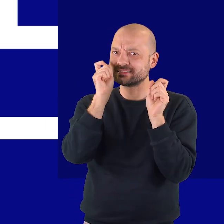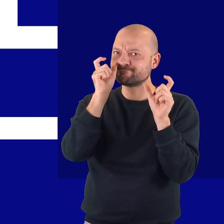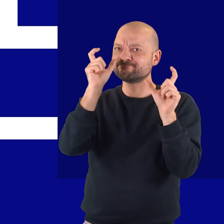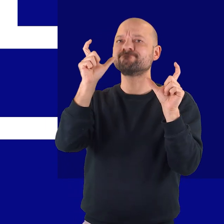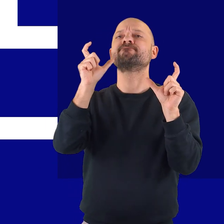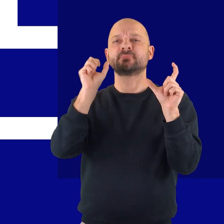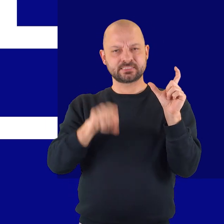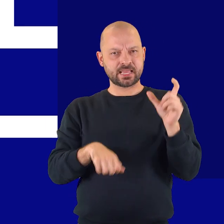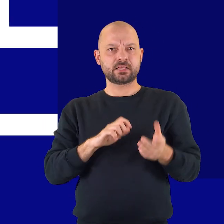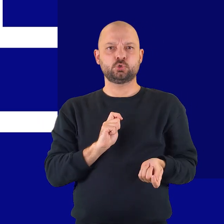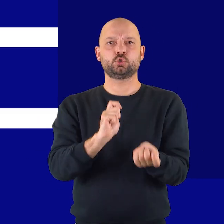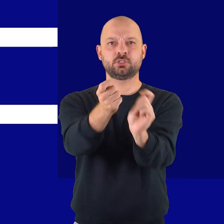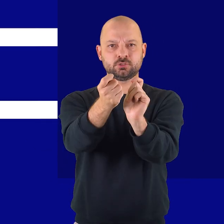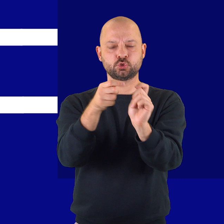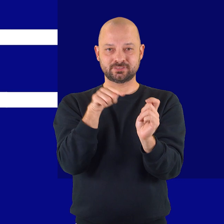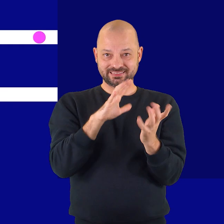overcome them.